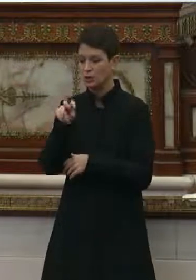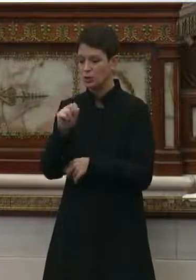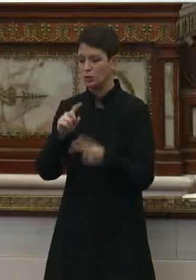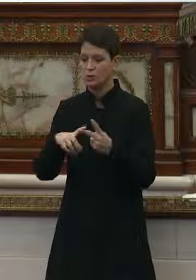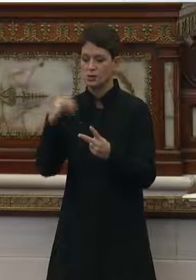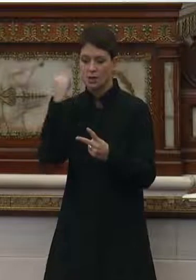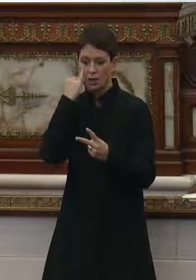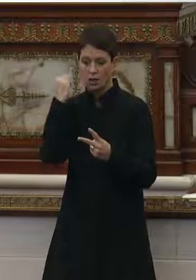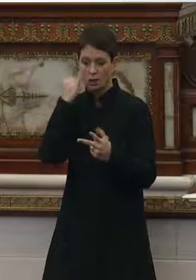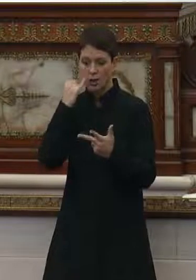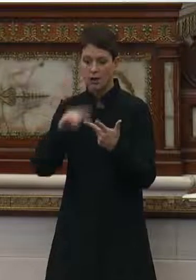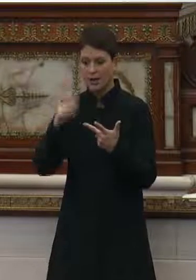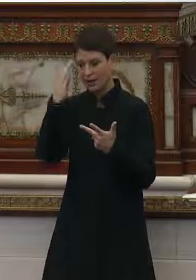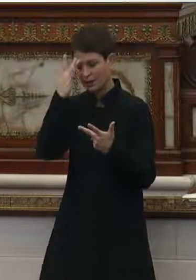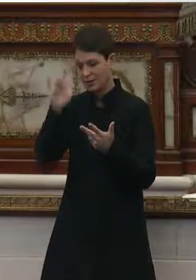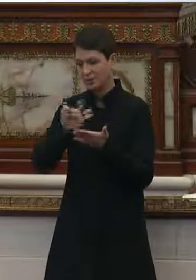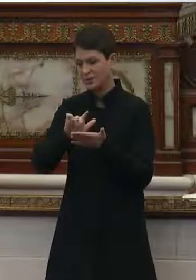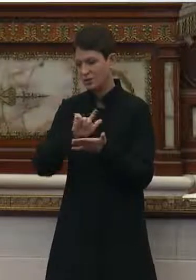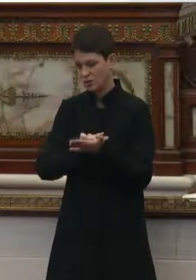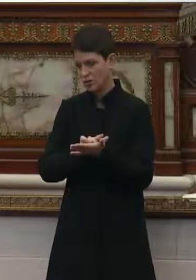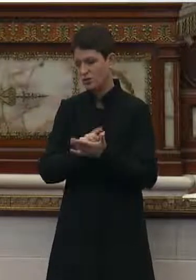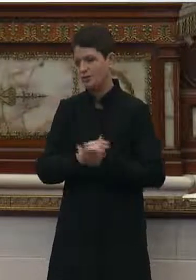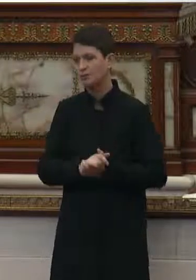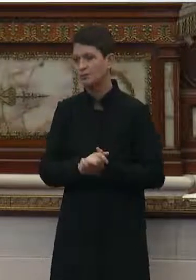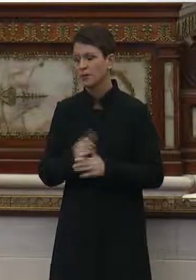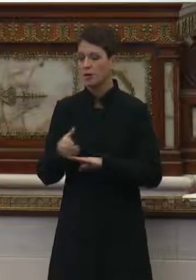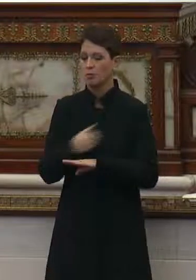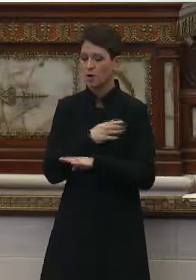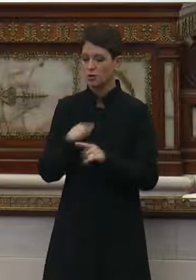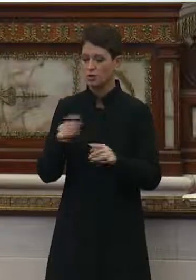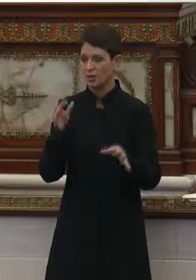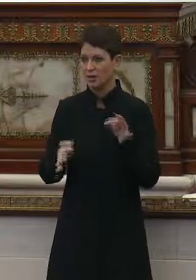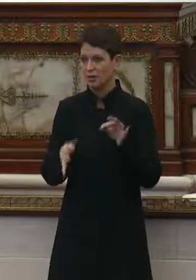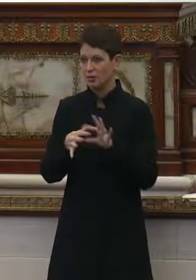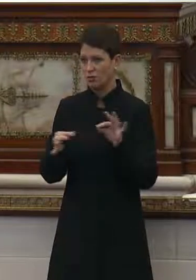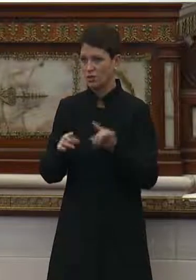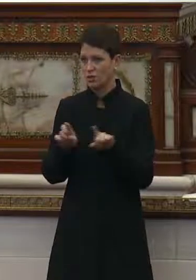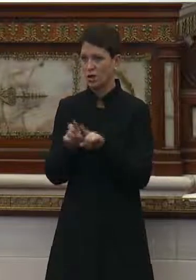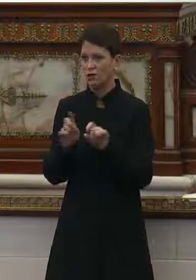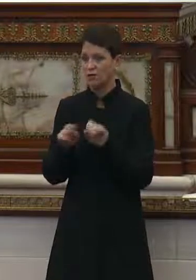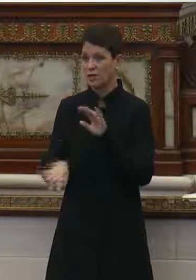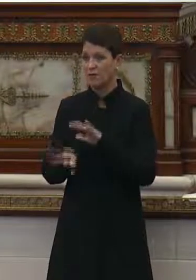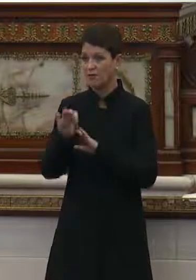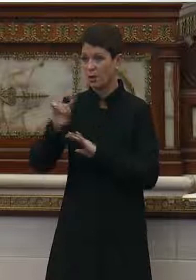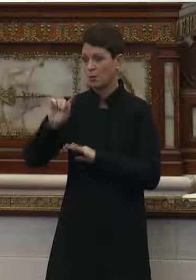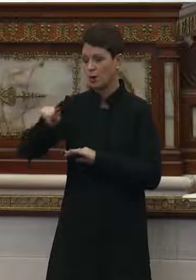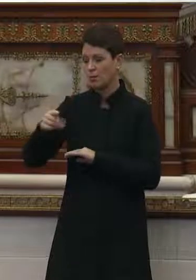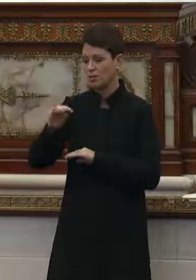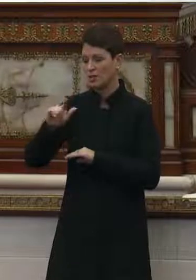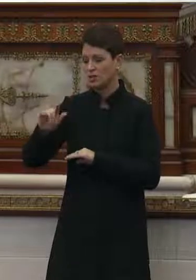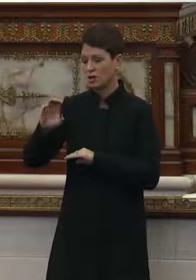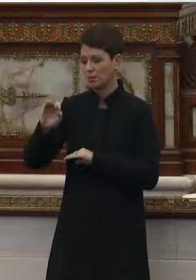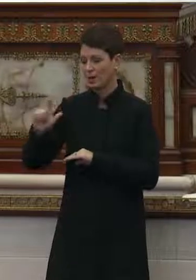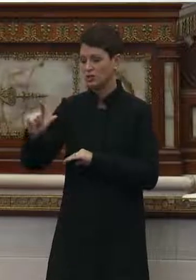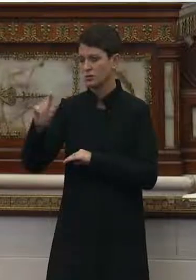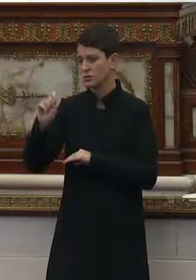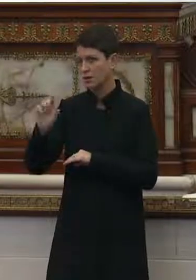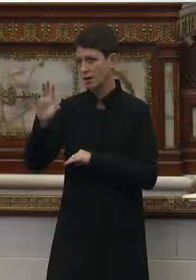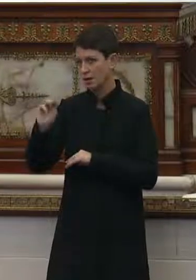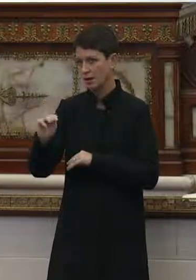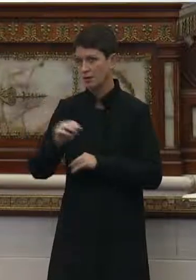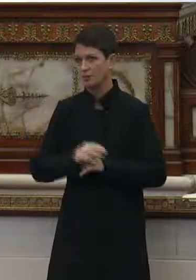Inquirer, and Legal Intelligence here prior to the hearings and can also be found on phlcouncil.com.